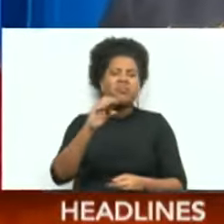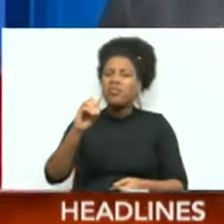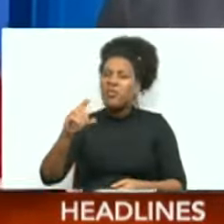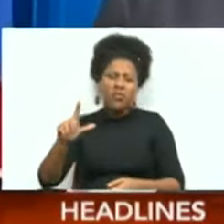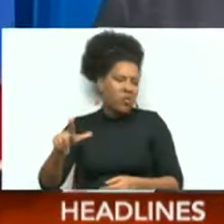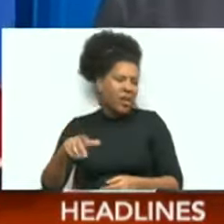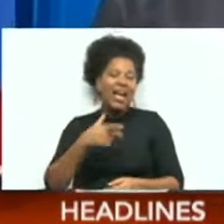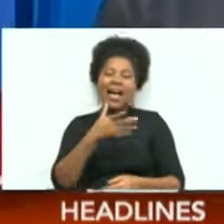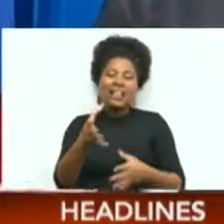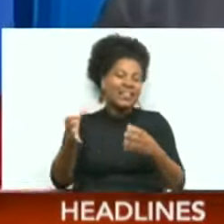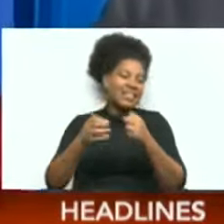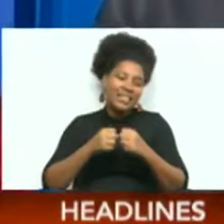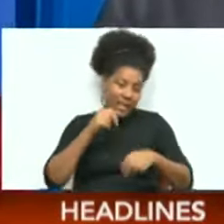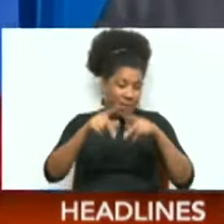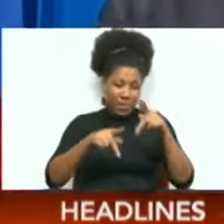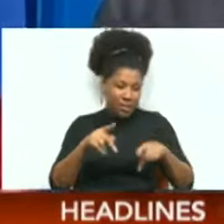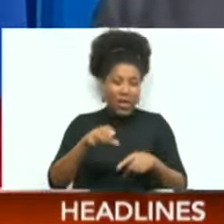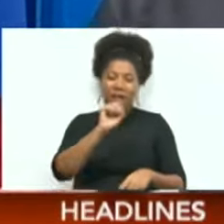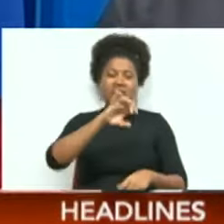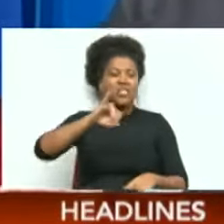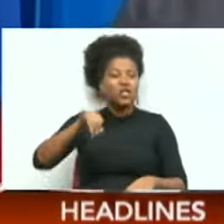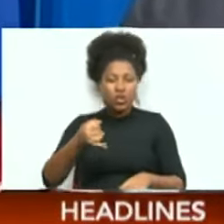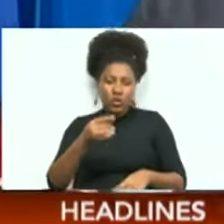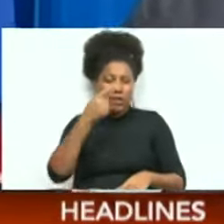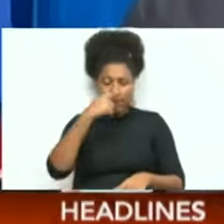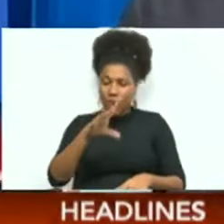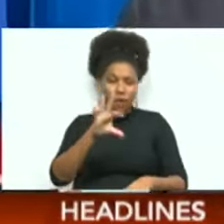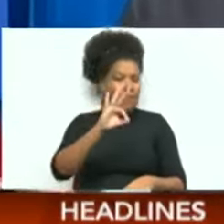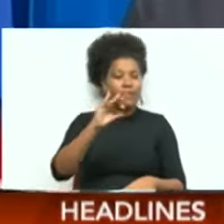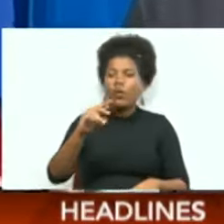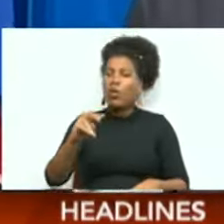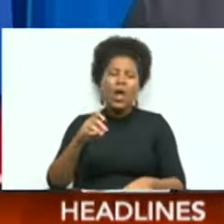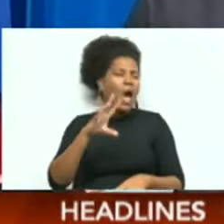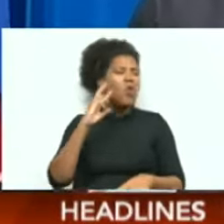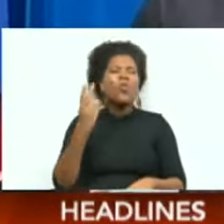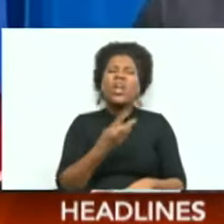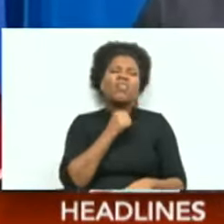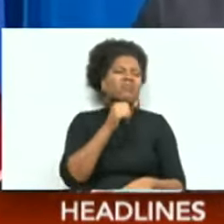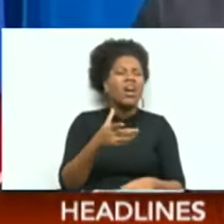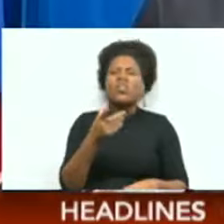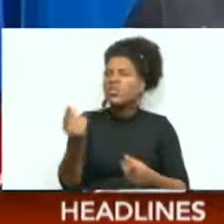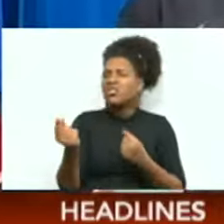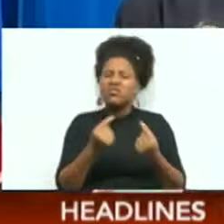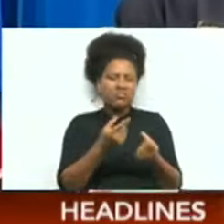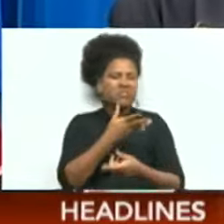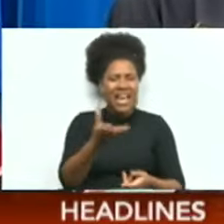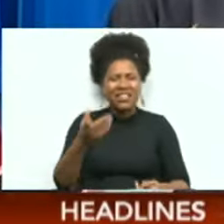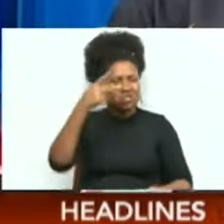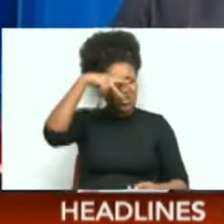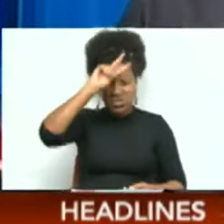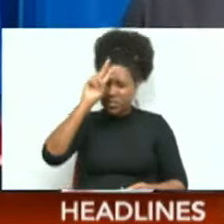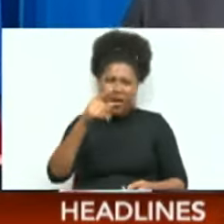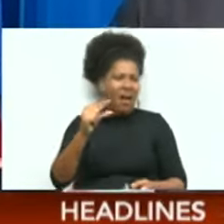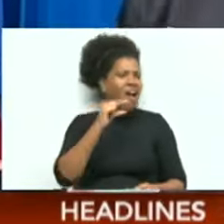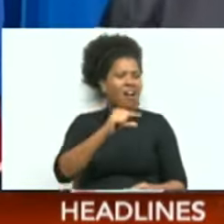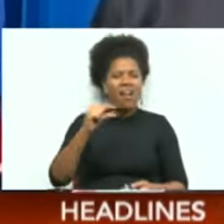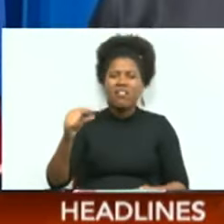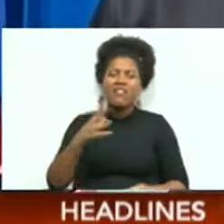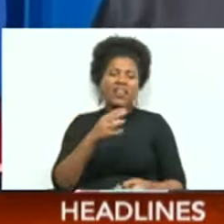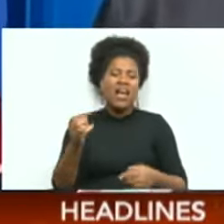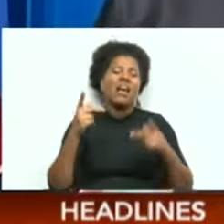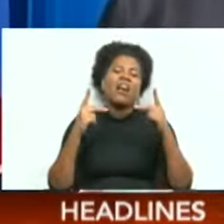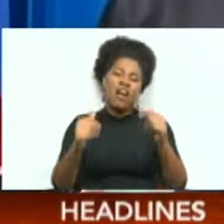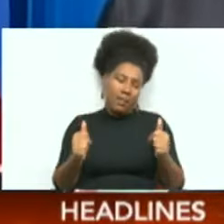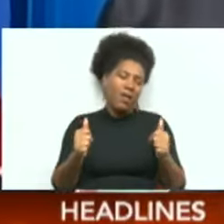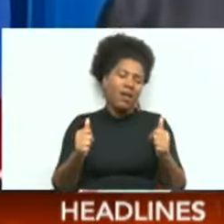taking the people of St. Joseph for fools. And we are not going to be fooled by the shenanigans of Gary Griffith and Kamala Pazad